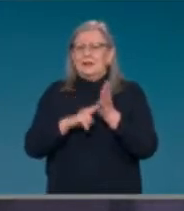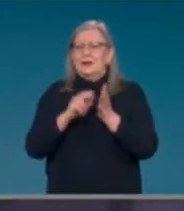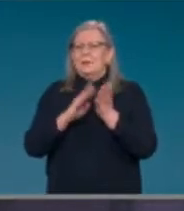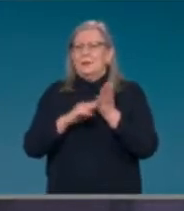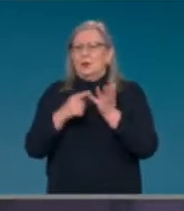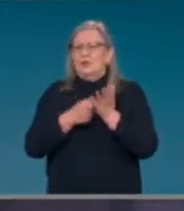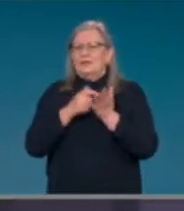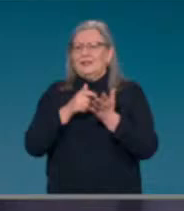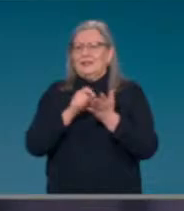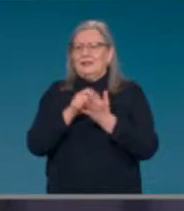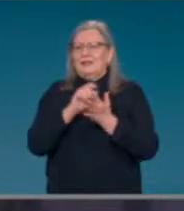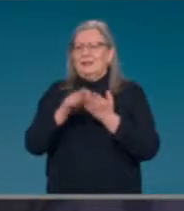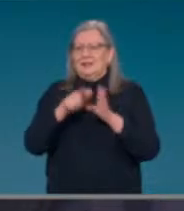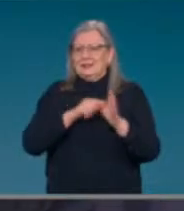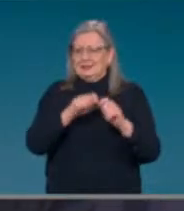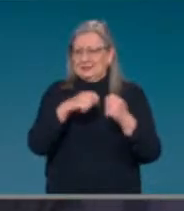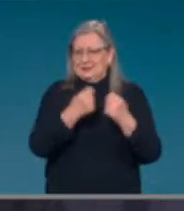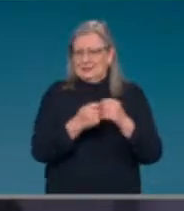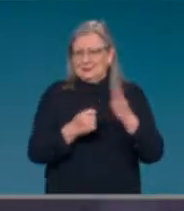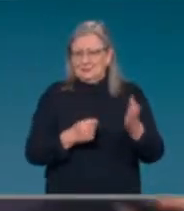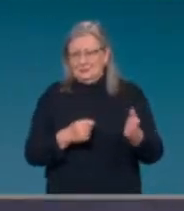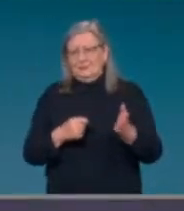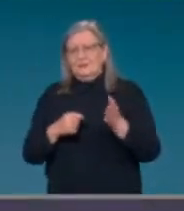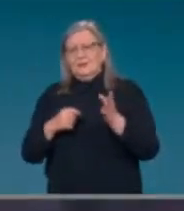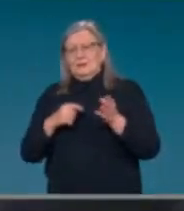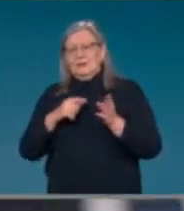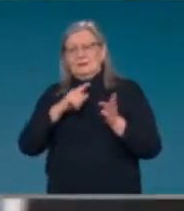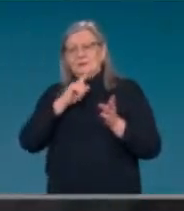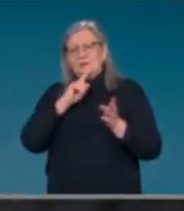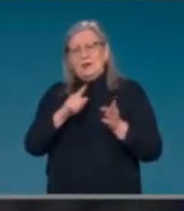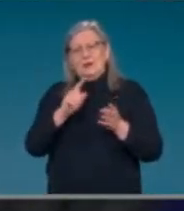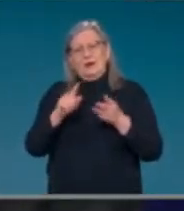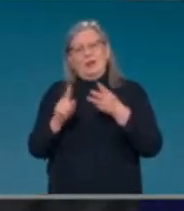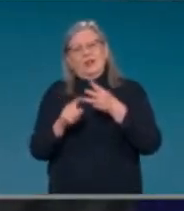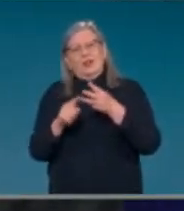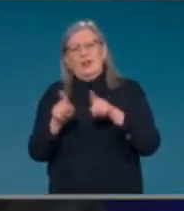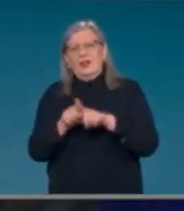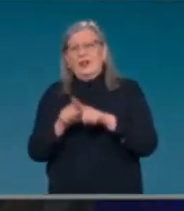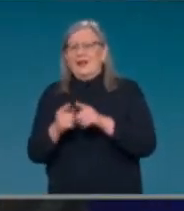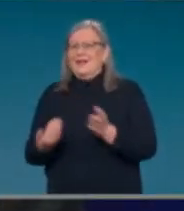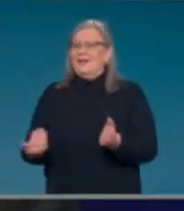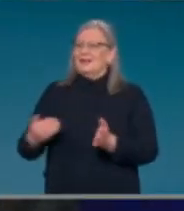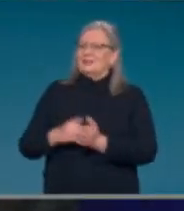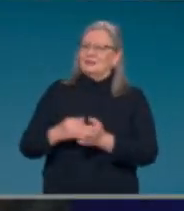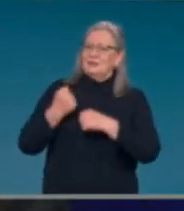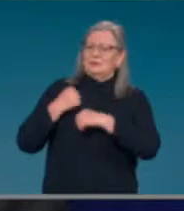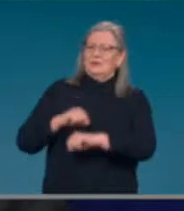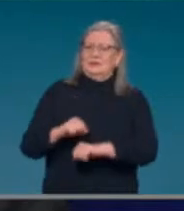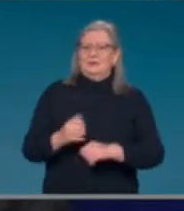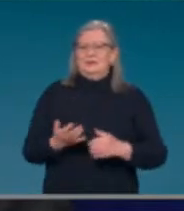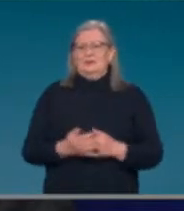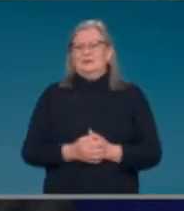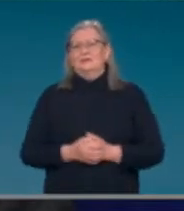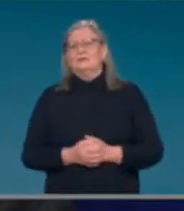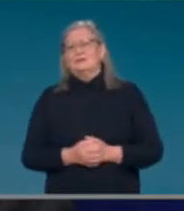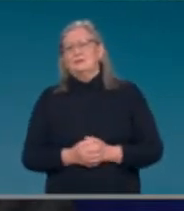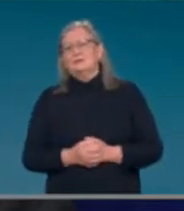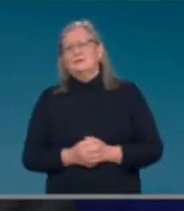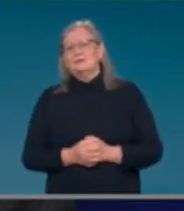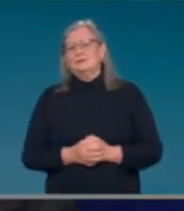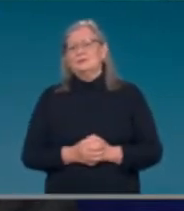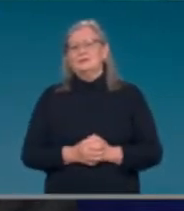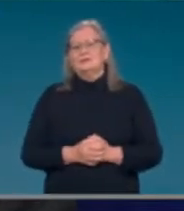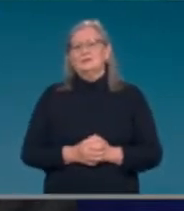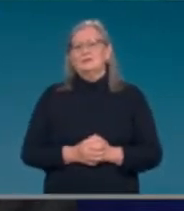it adds to protection. John? On the rapid antigen tests, firstly, there's no constraints as